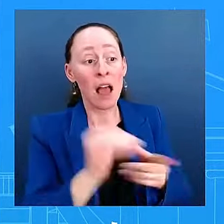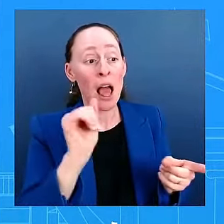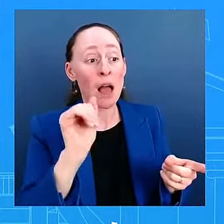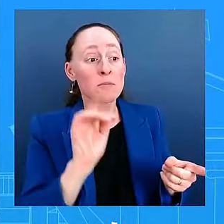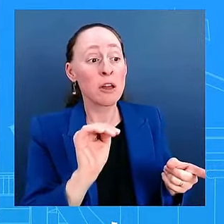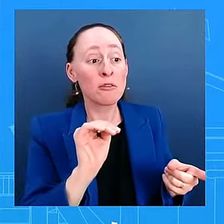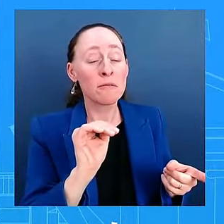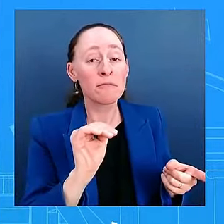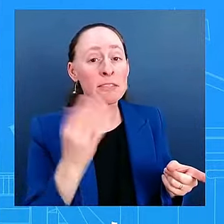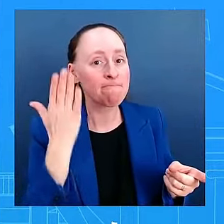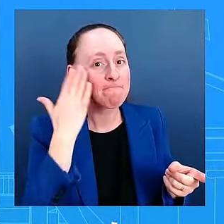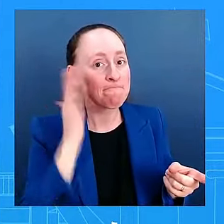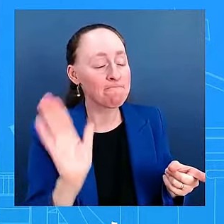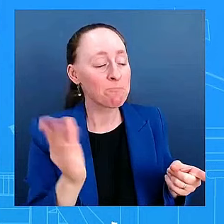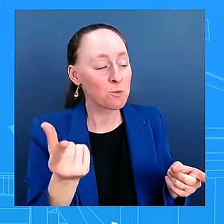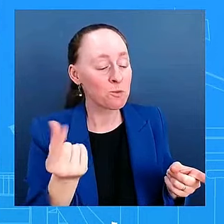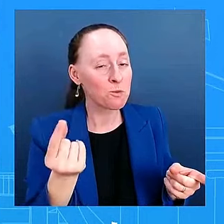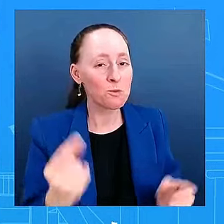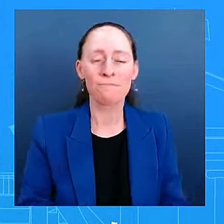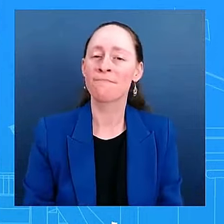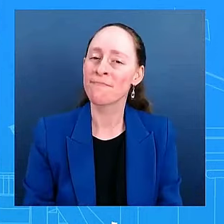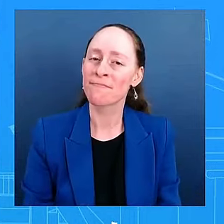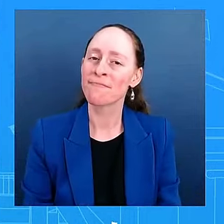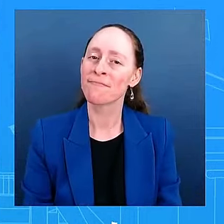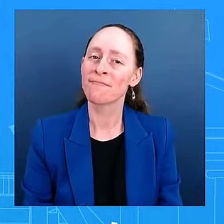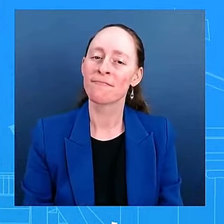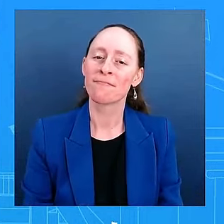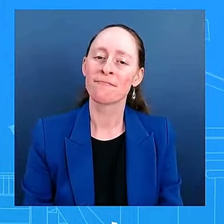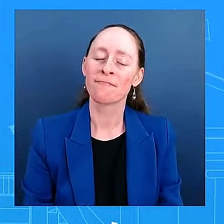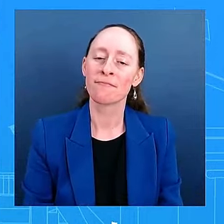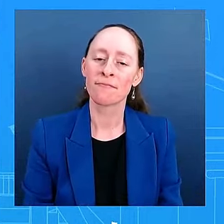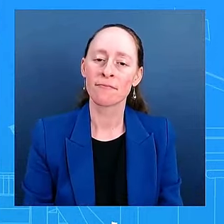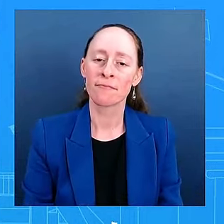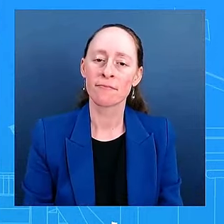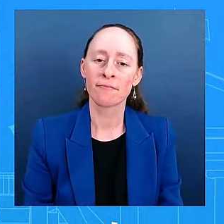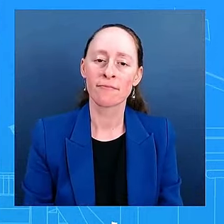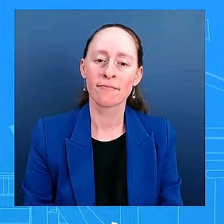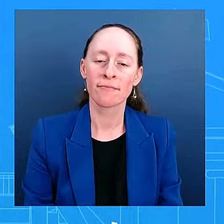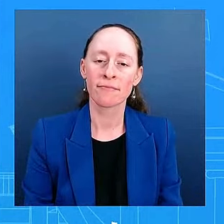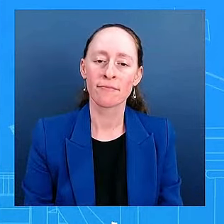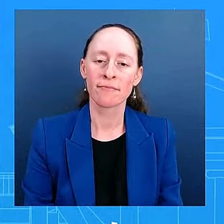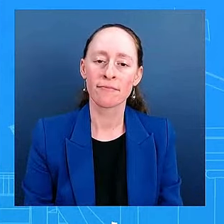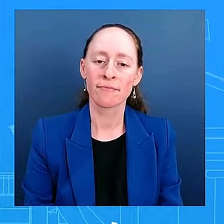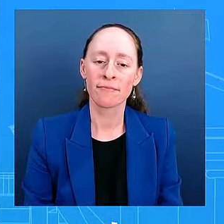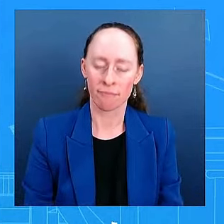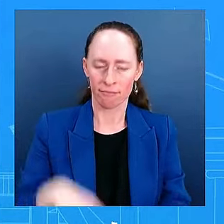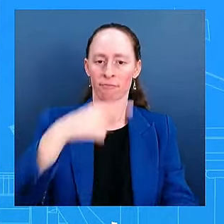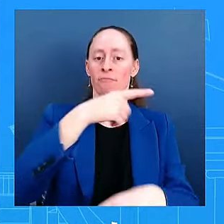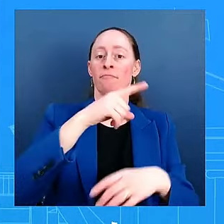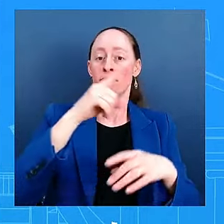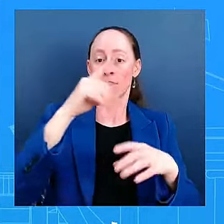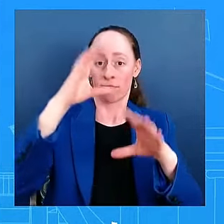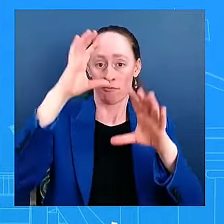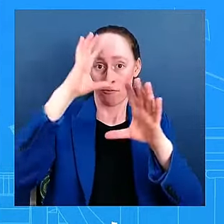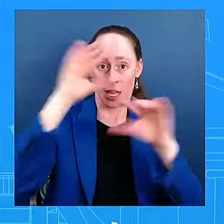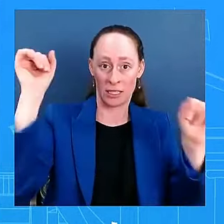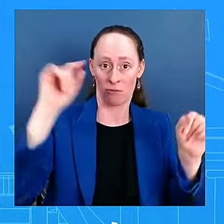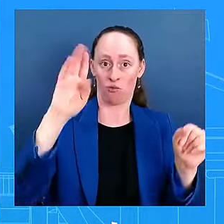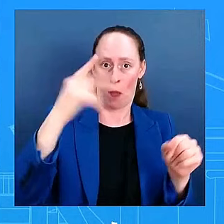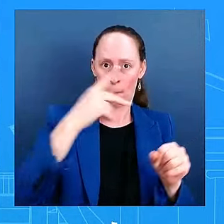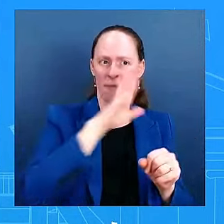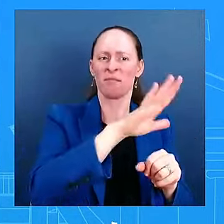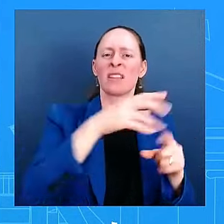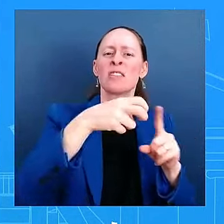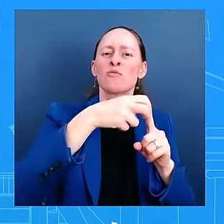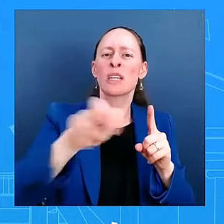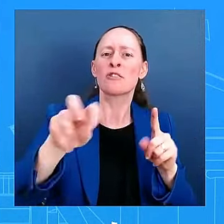assist with the transition. Has the Trump transition team been responsive? Have they taken the steps that need to be taken so far in order